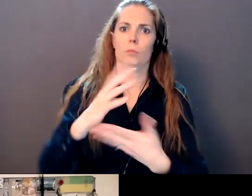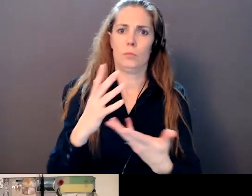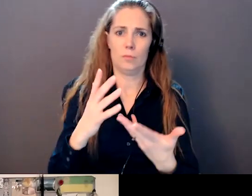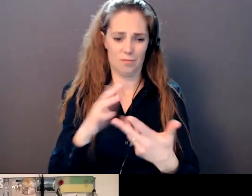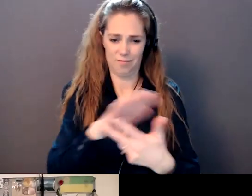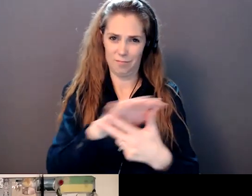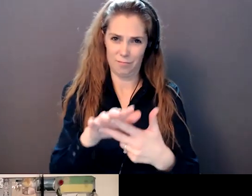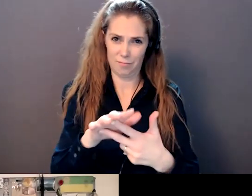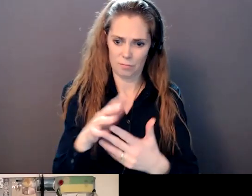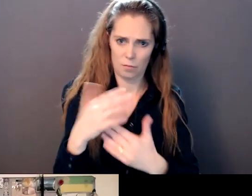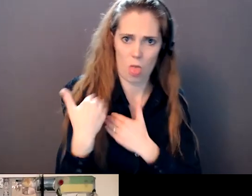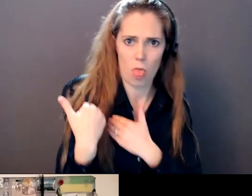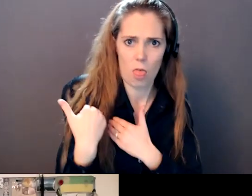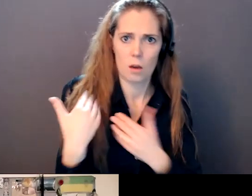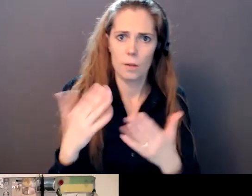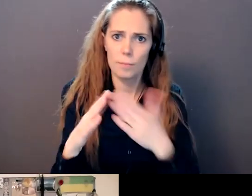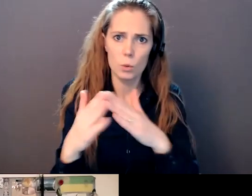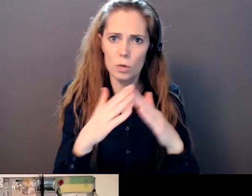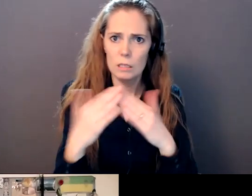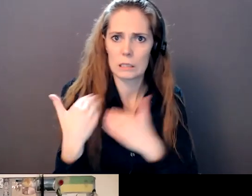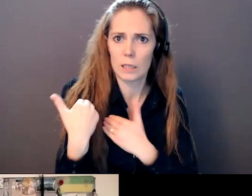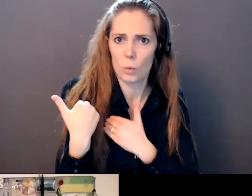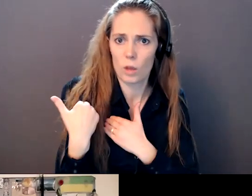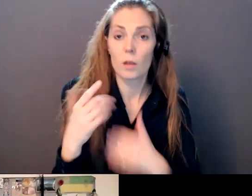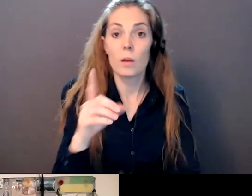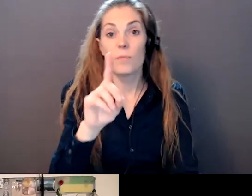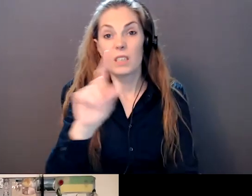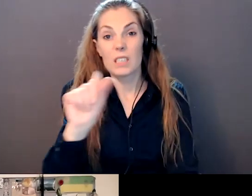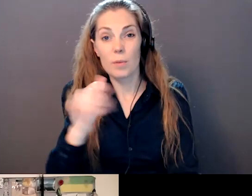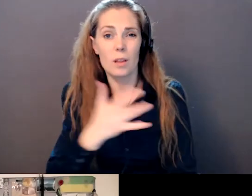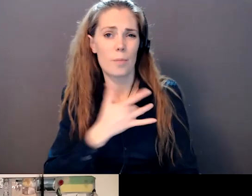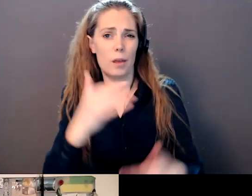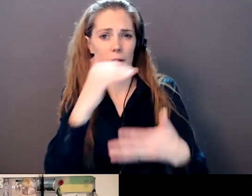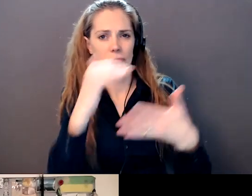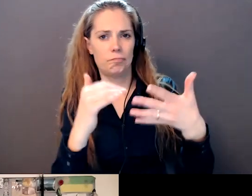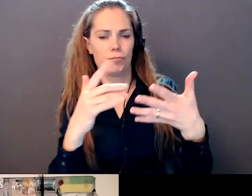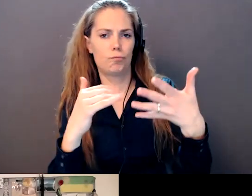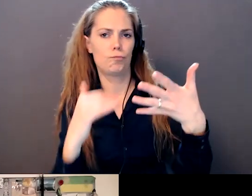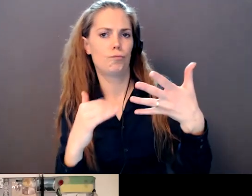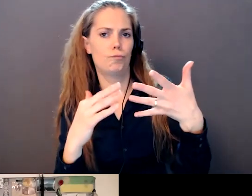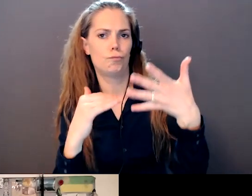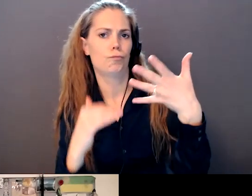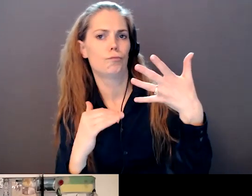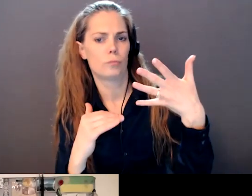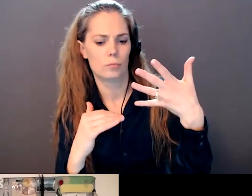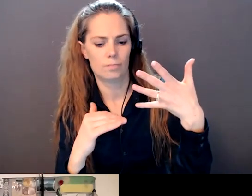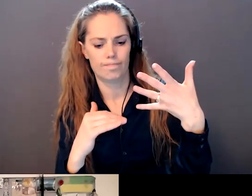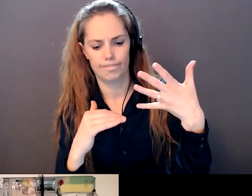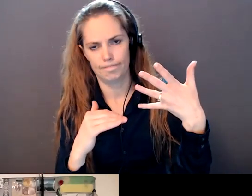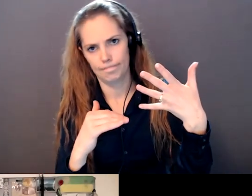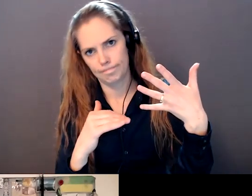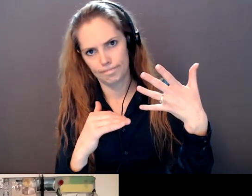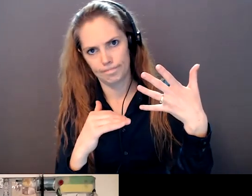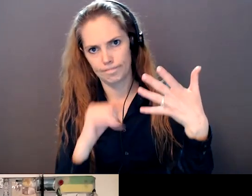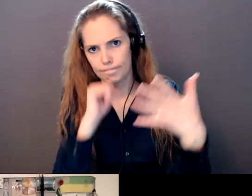You know, disability often falls to the to the lowest rung of the ladder, and that's and that's not right. You know, we